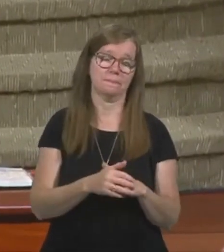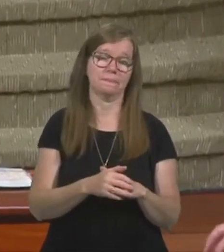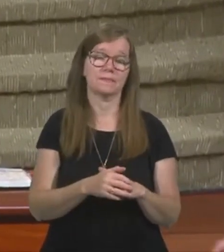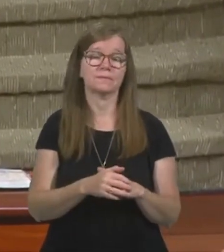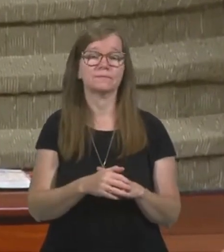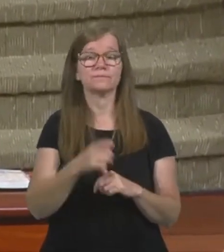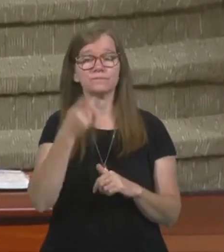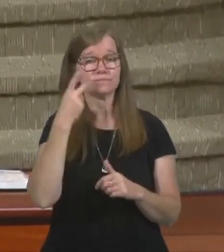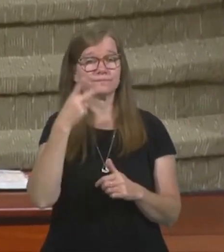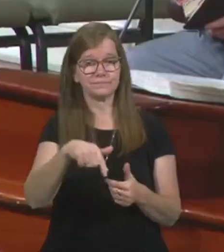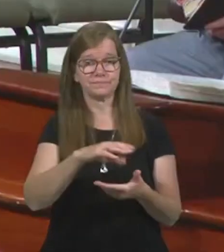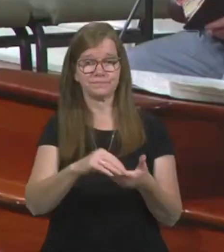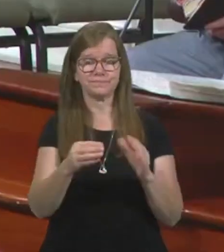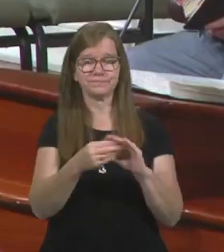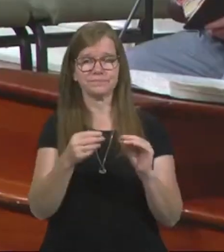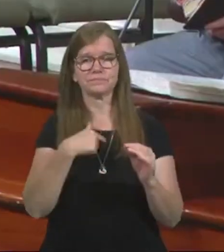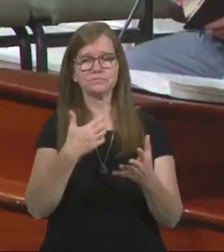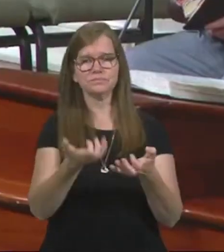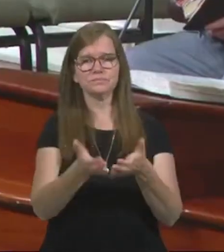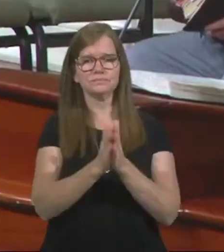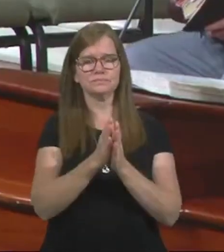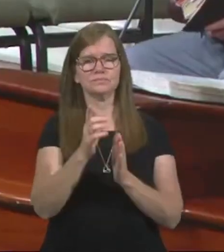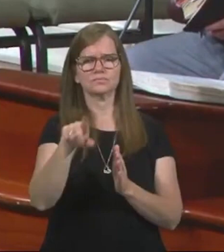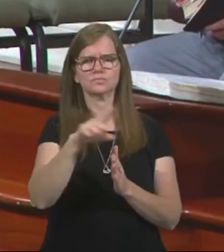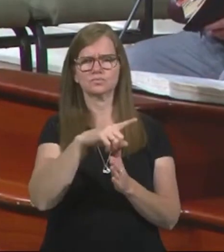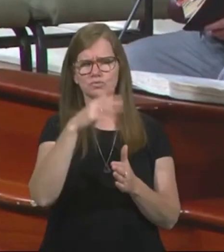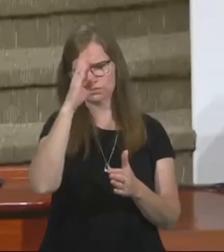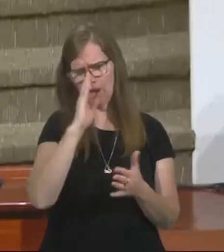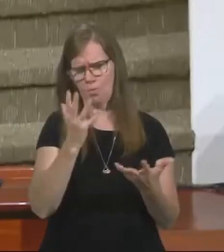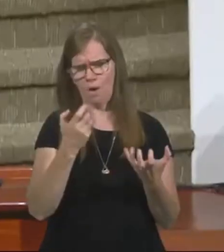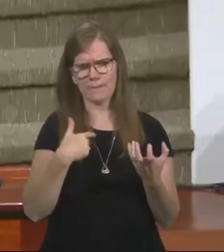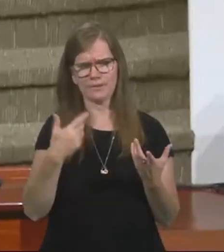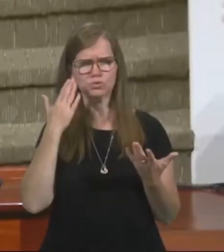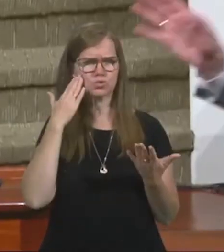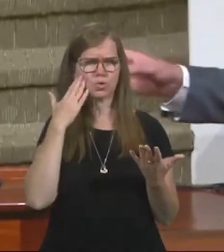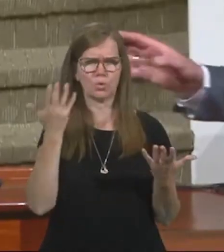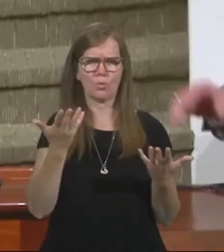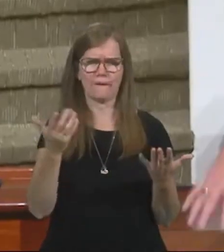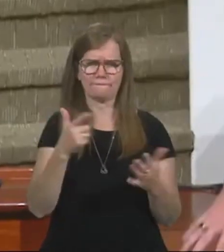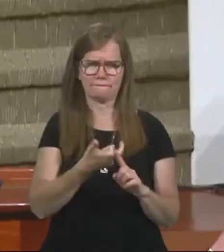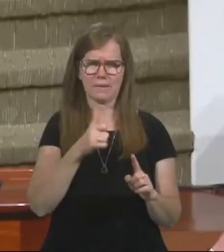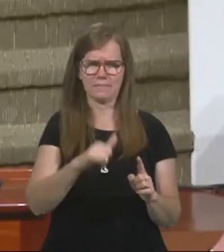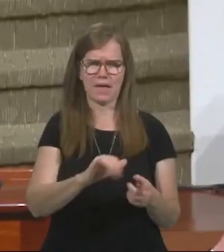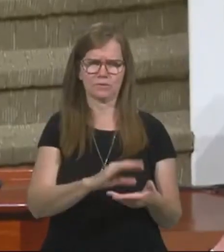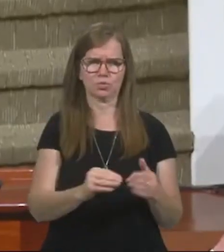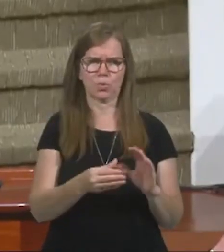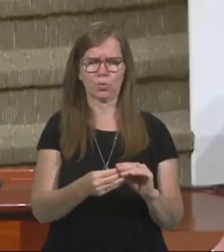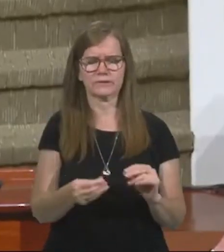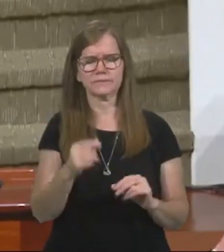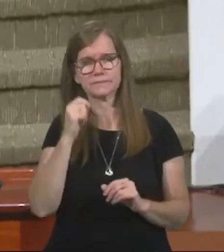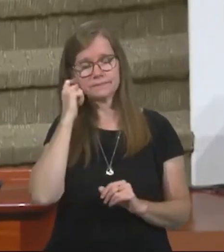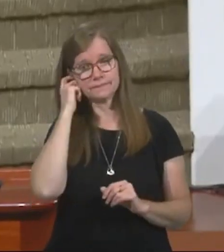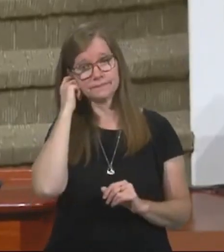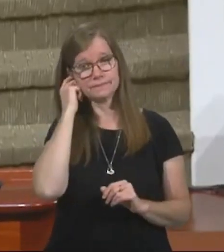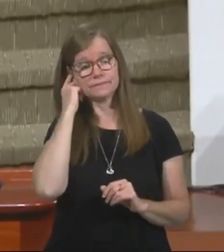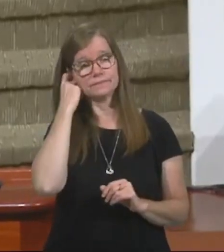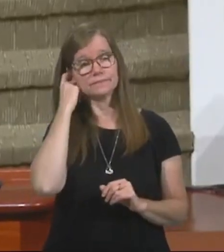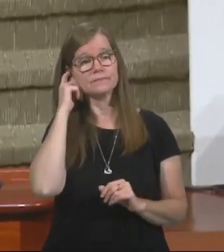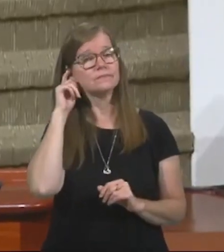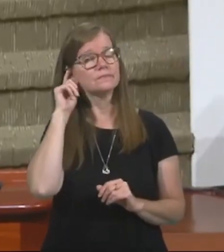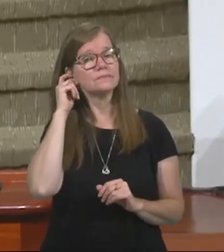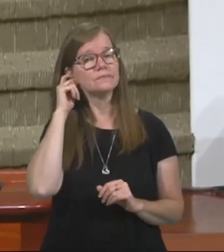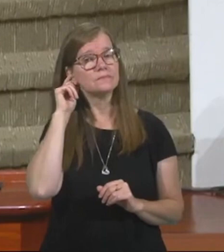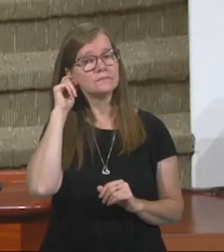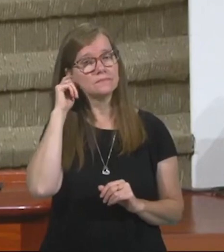As you see this story, I want to ask you, where do, what does God want me to know from this story? And that is,